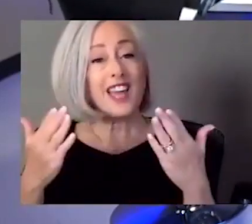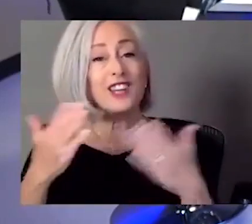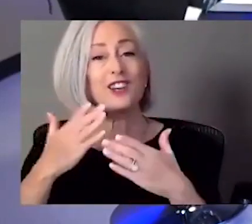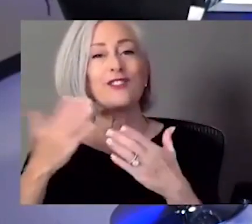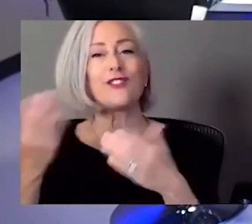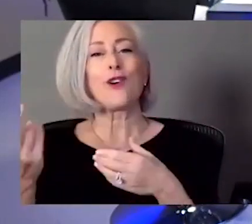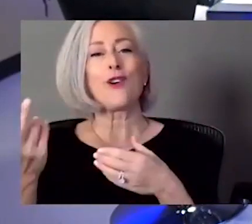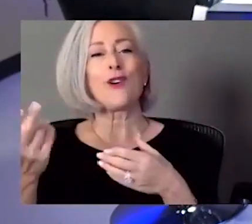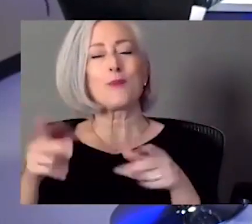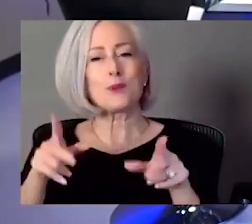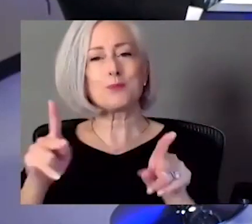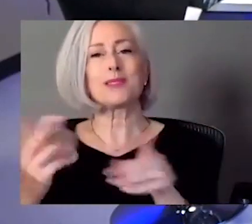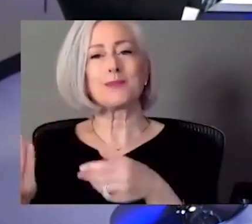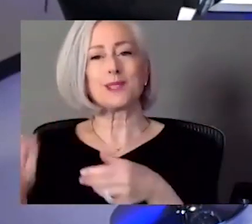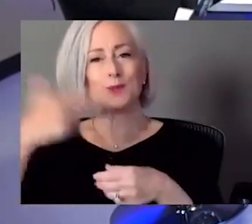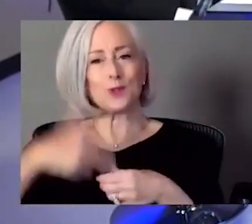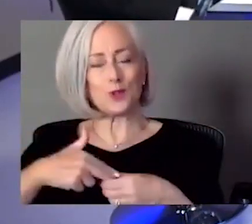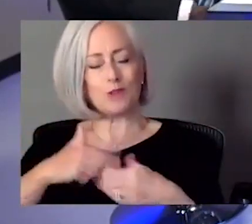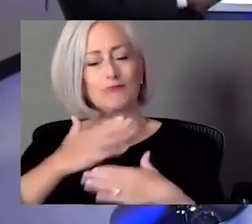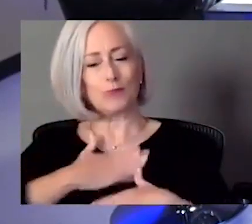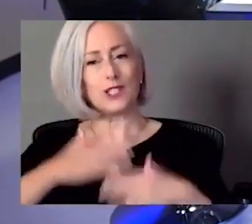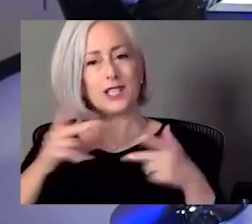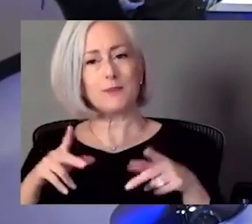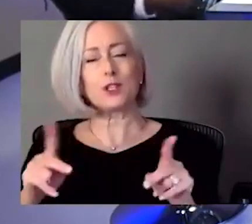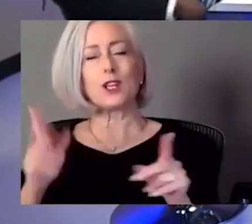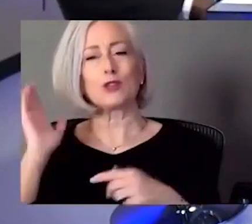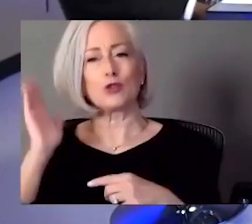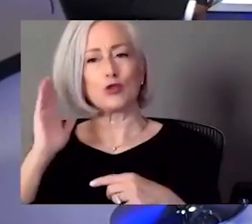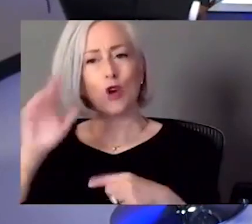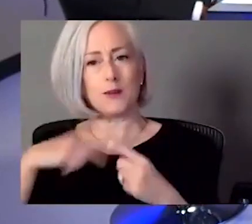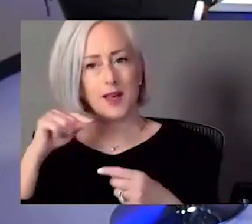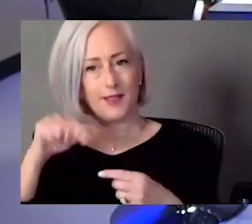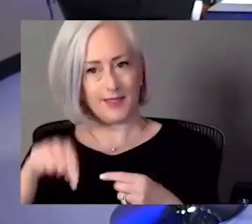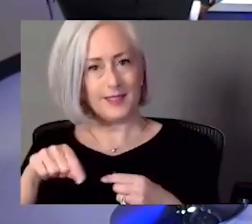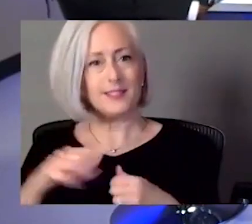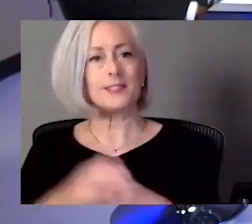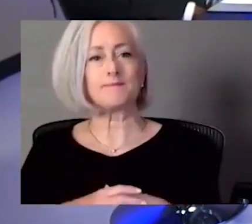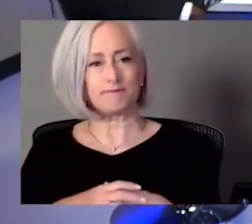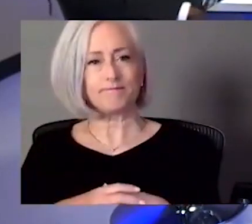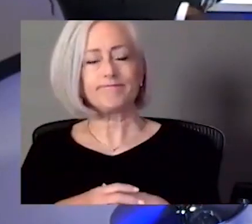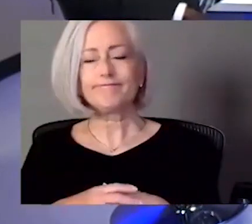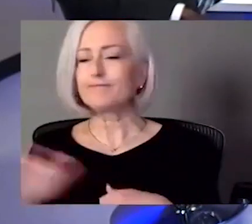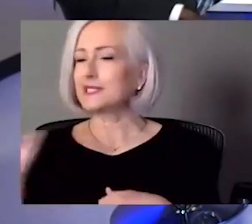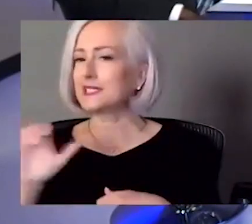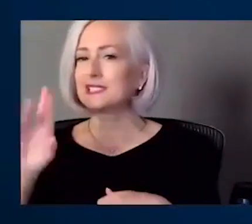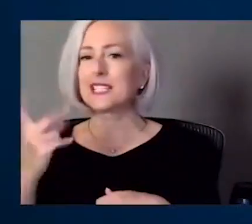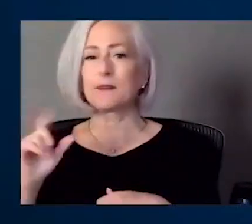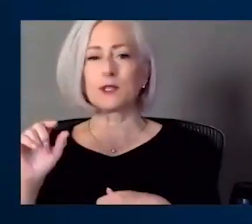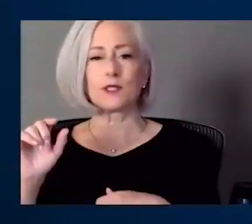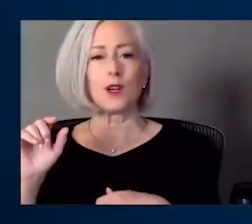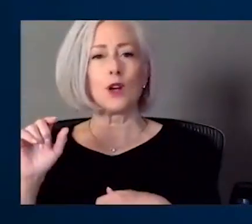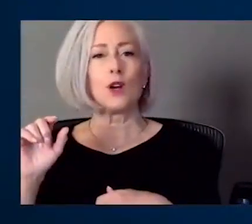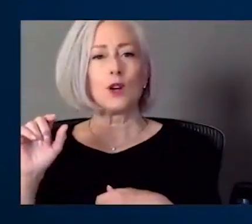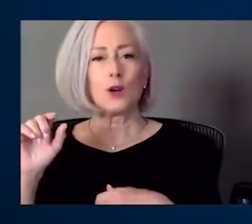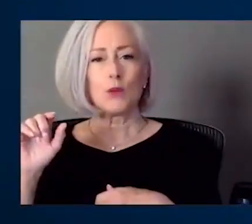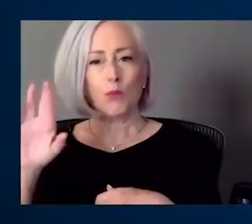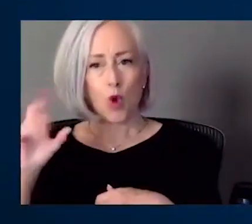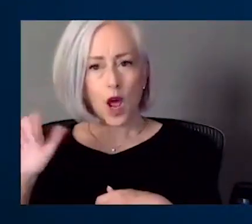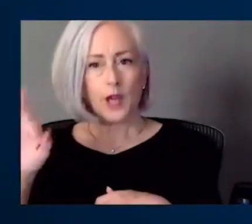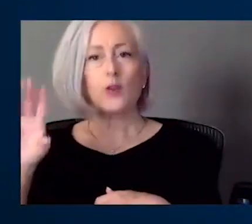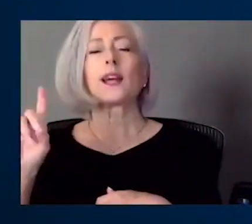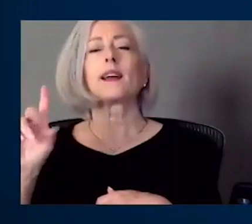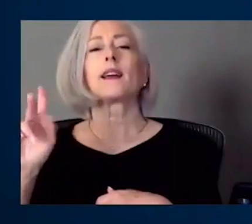appreciate the opportunity to come and speak about this. And just like Broderick here, our church also, we're pushing a number of things to